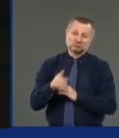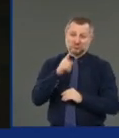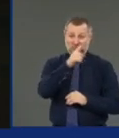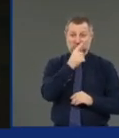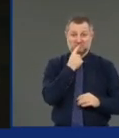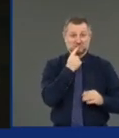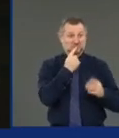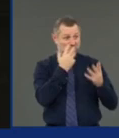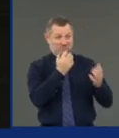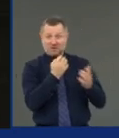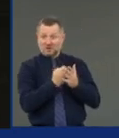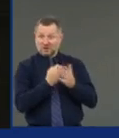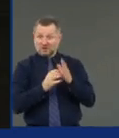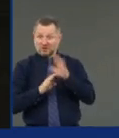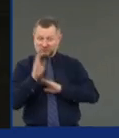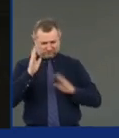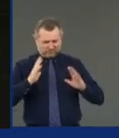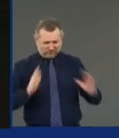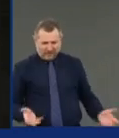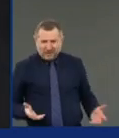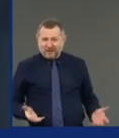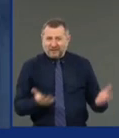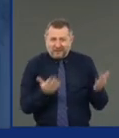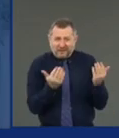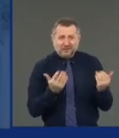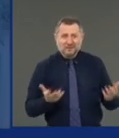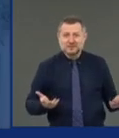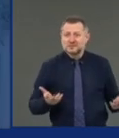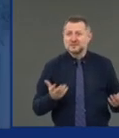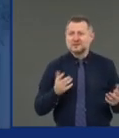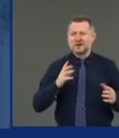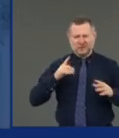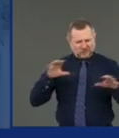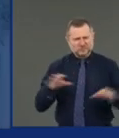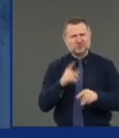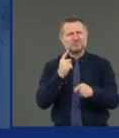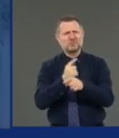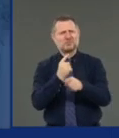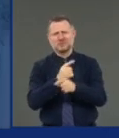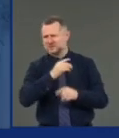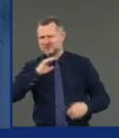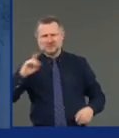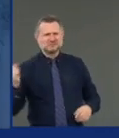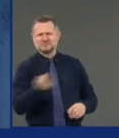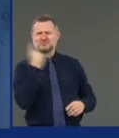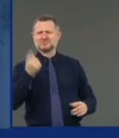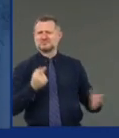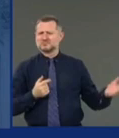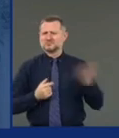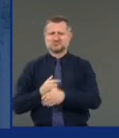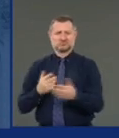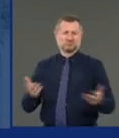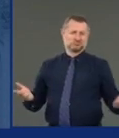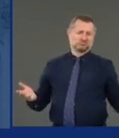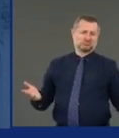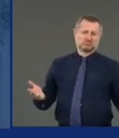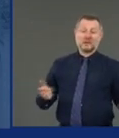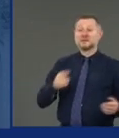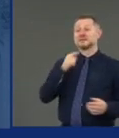Then act accordingly and act appropriately. This hyper-partisan